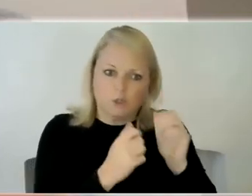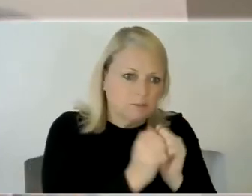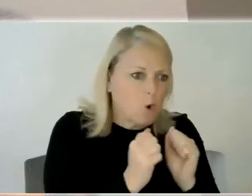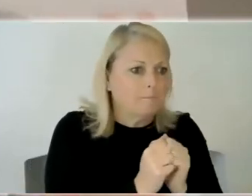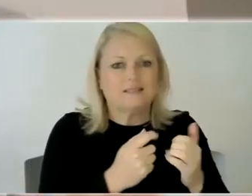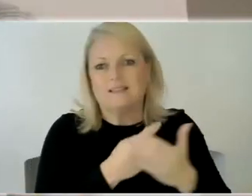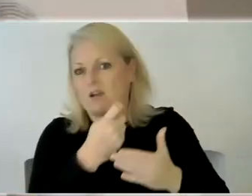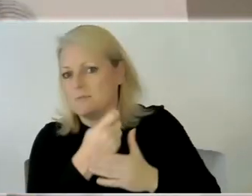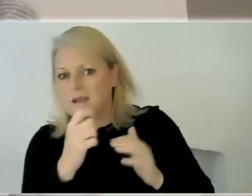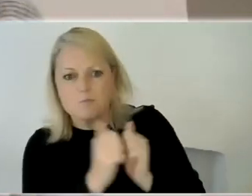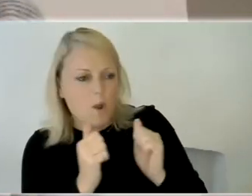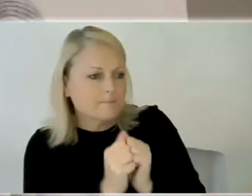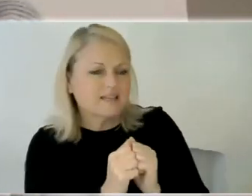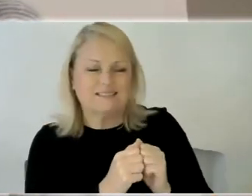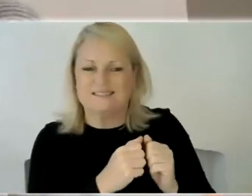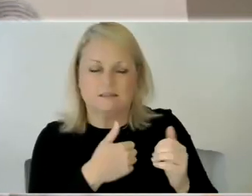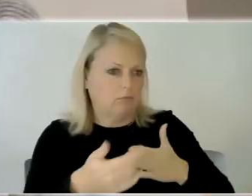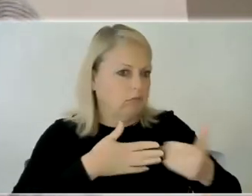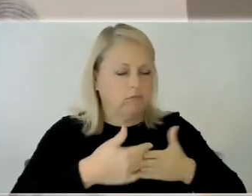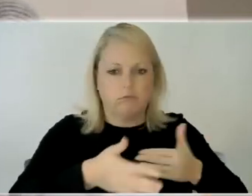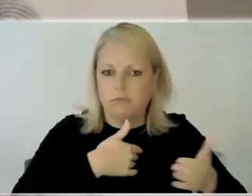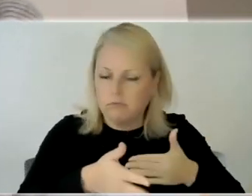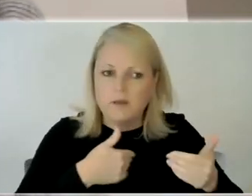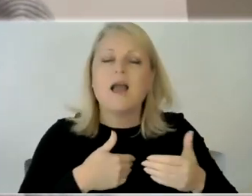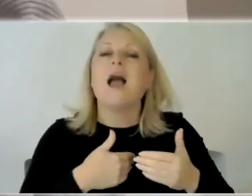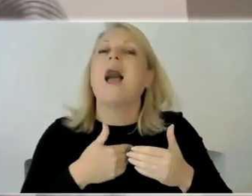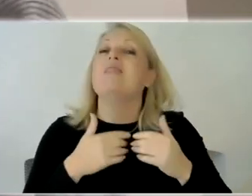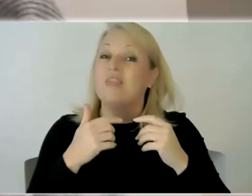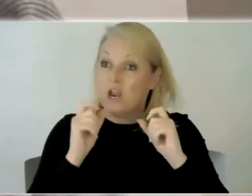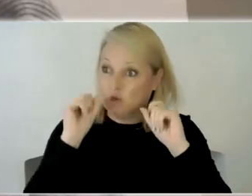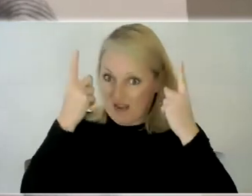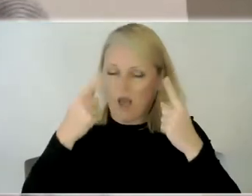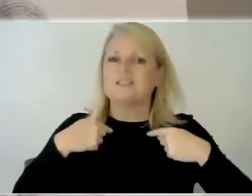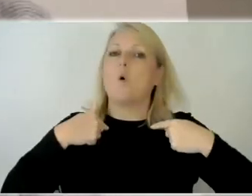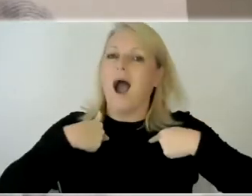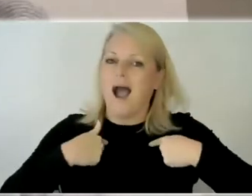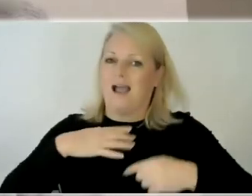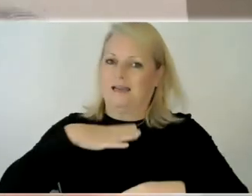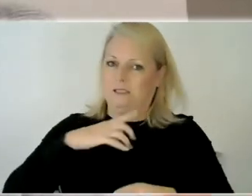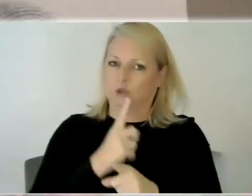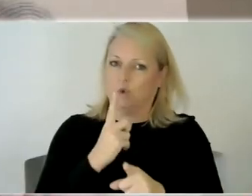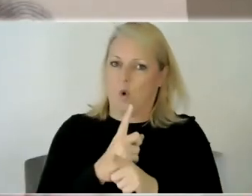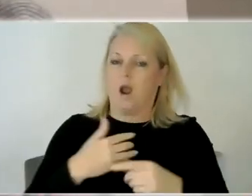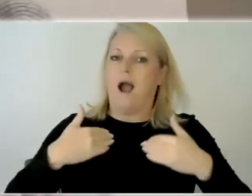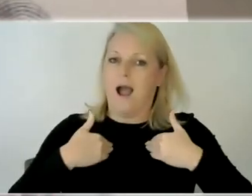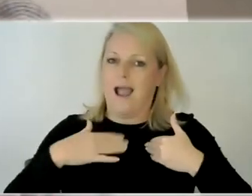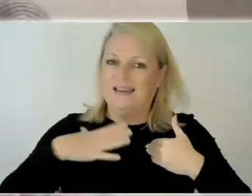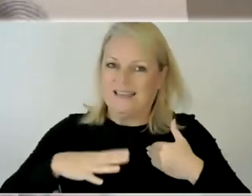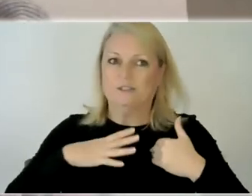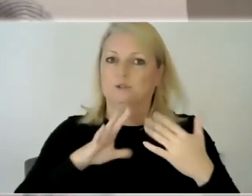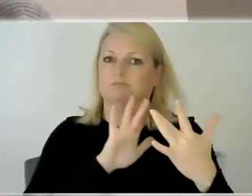or ot or whatever it is and it's not until you realize actually i need to talk to someone for myself or connect with other people